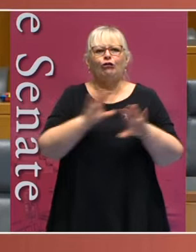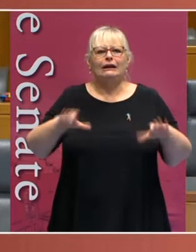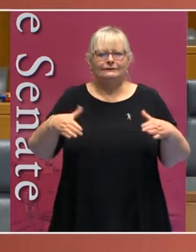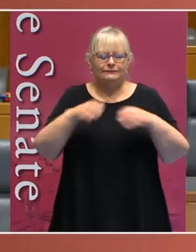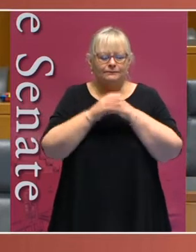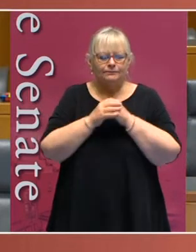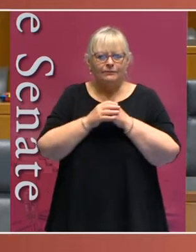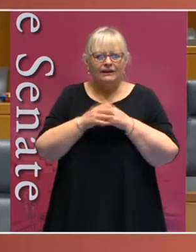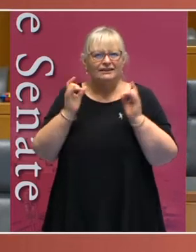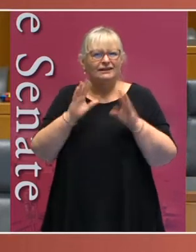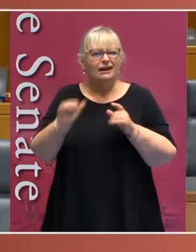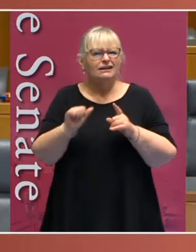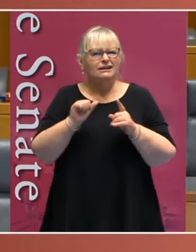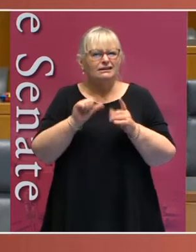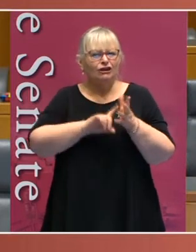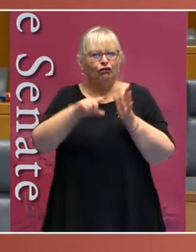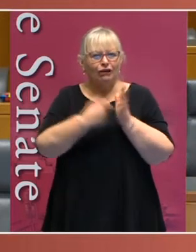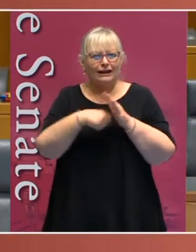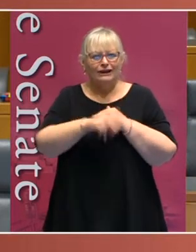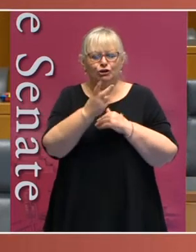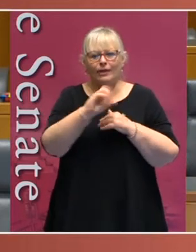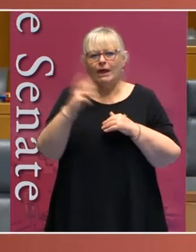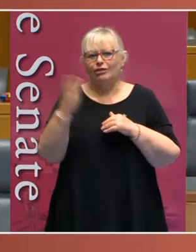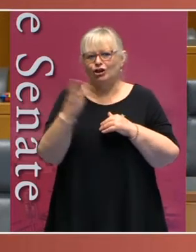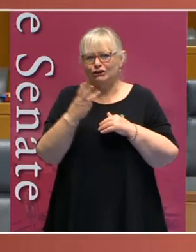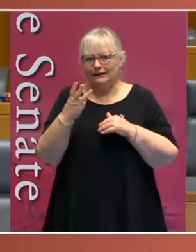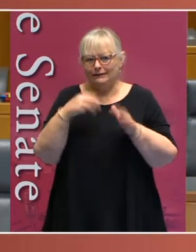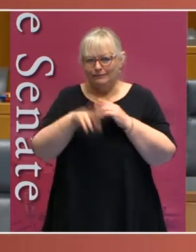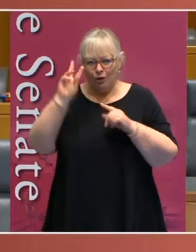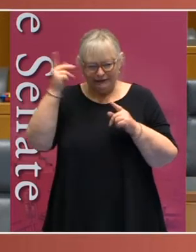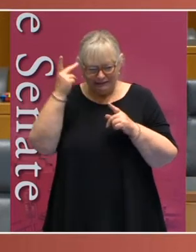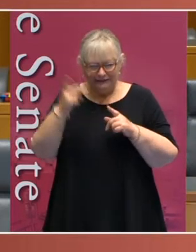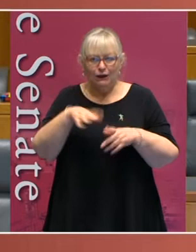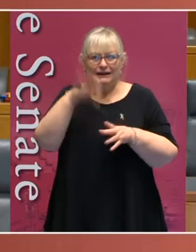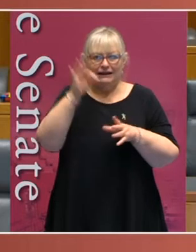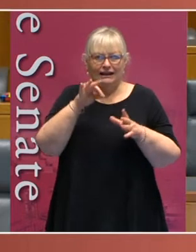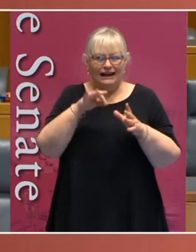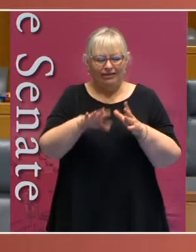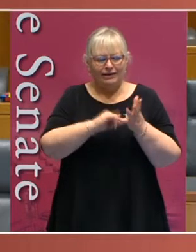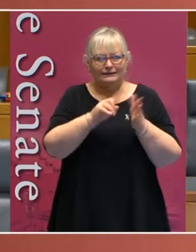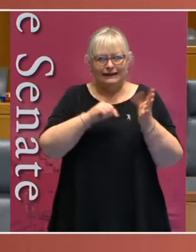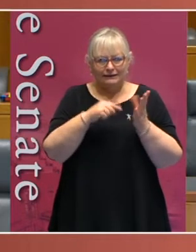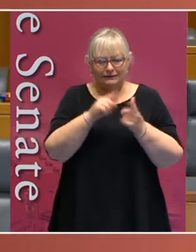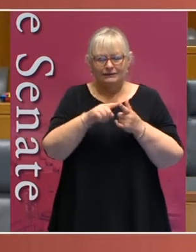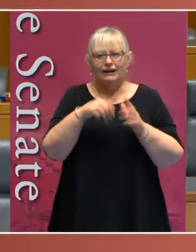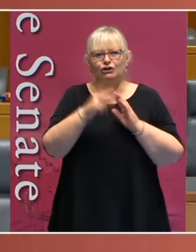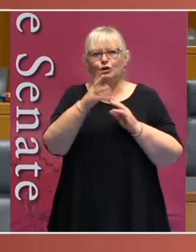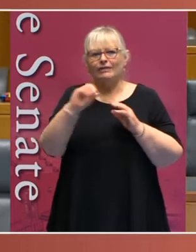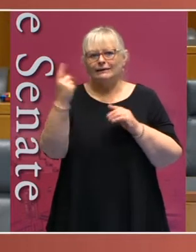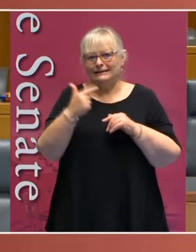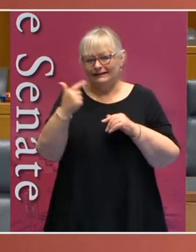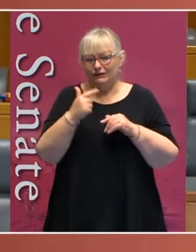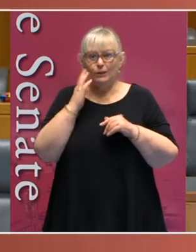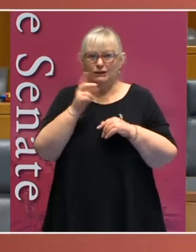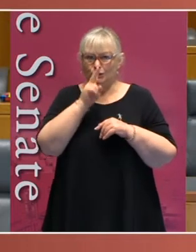He began his political career in 2013 and was elected to the Senate in 2017 at the age of